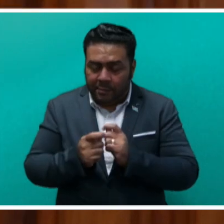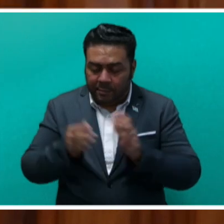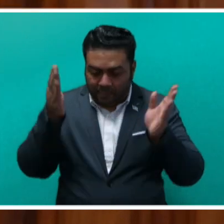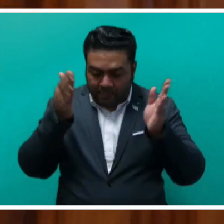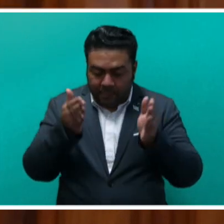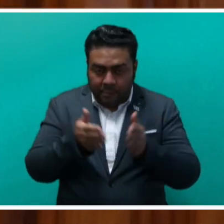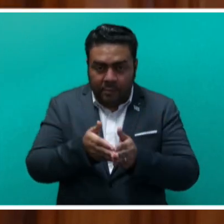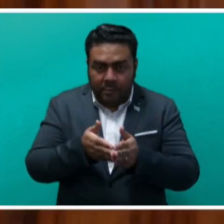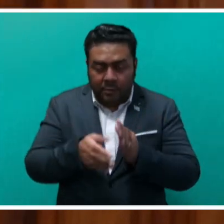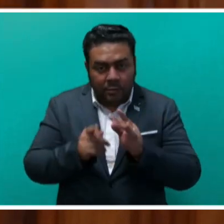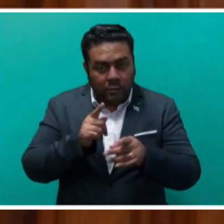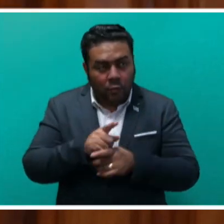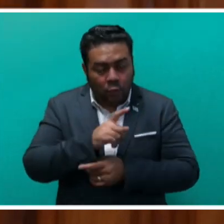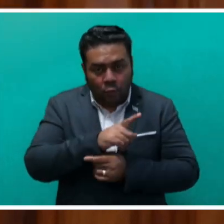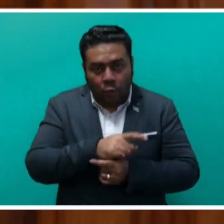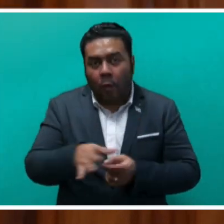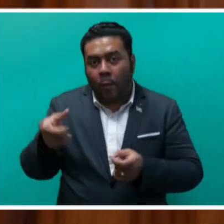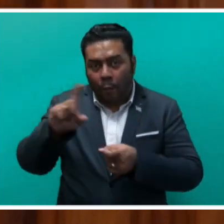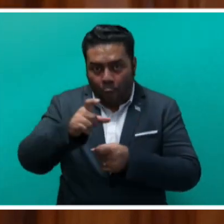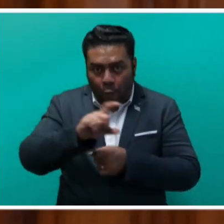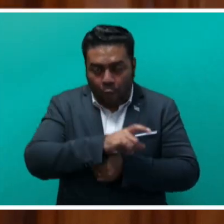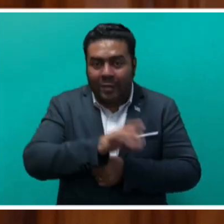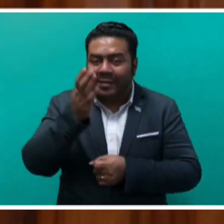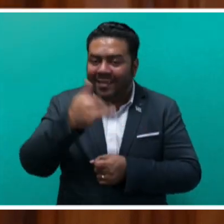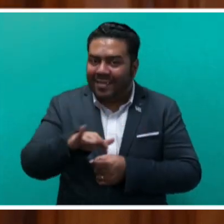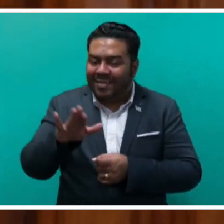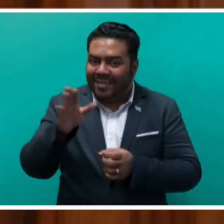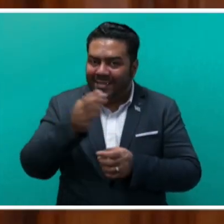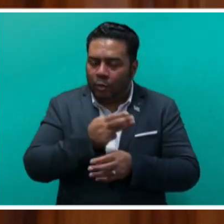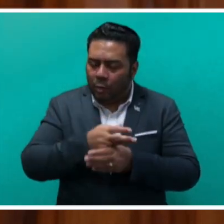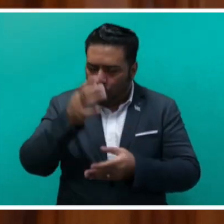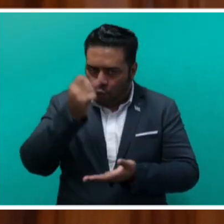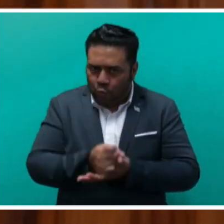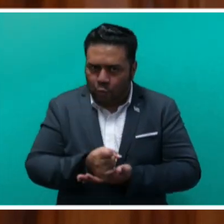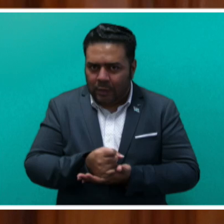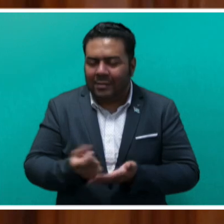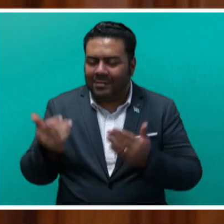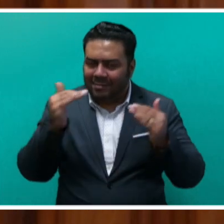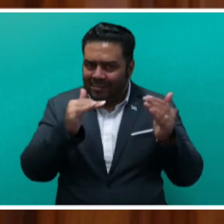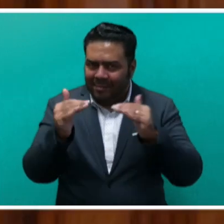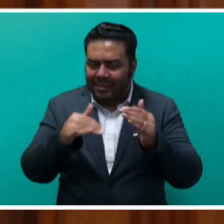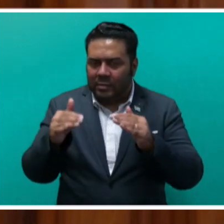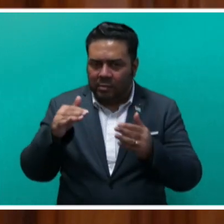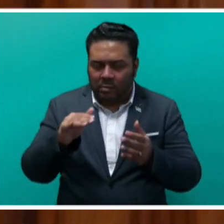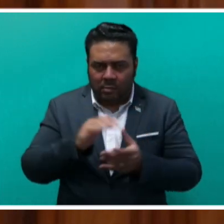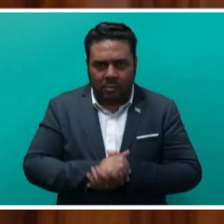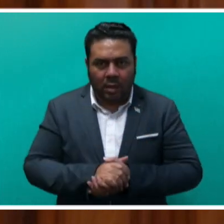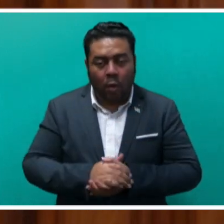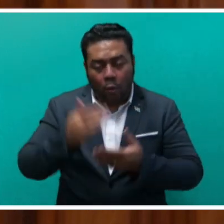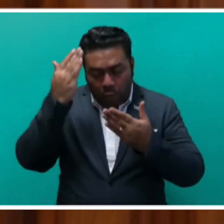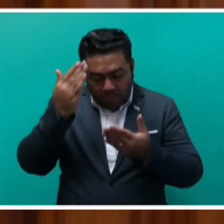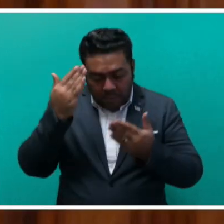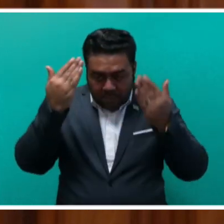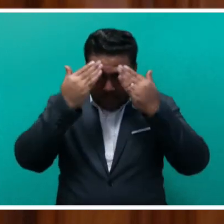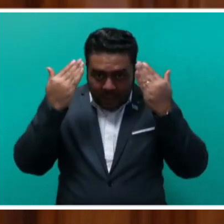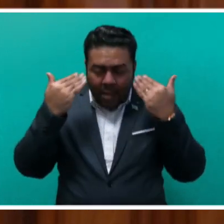and penetration of preservative chemicals in the timber to ensure that these are within required standards. Honourable Speaker, different